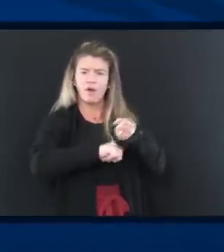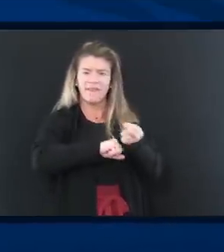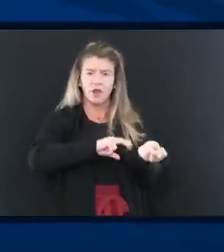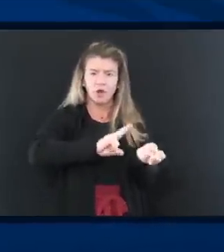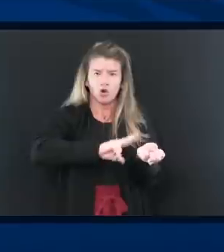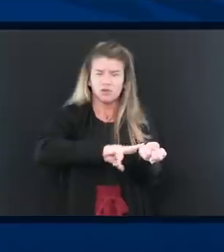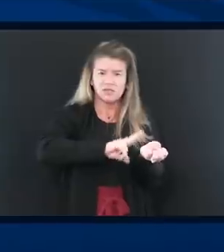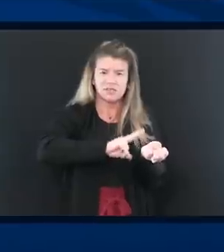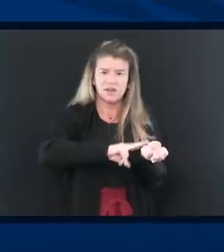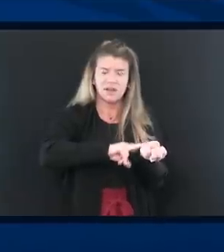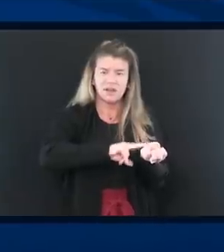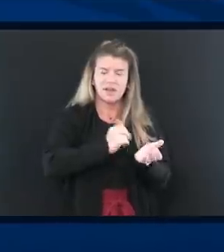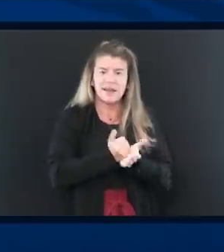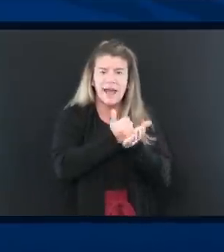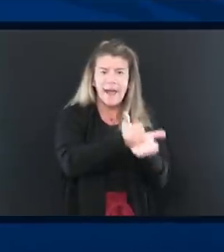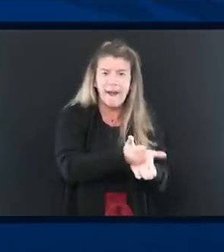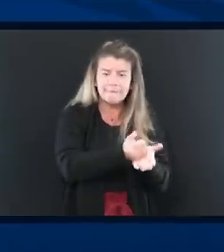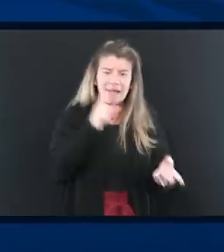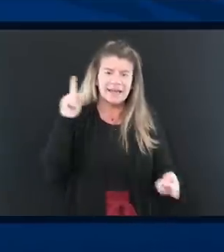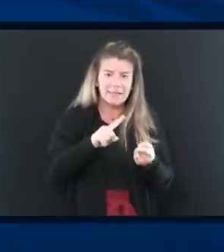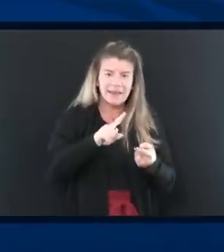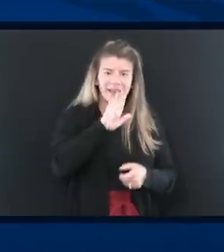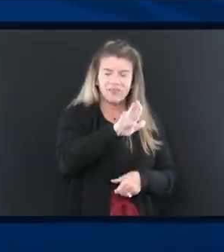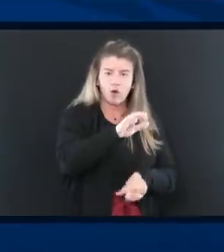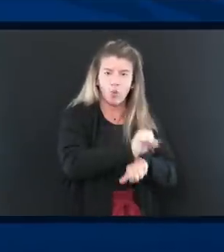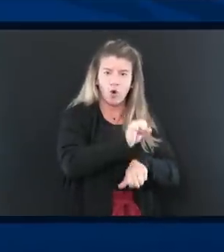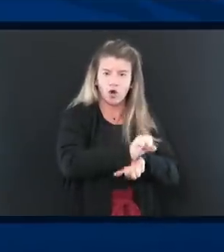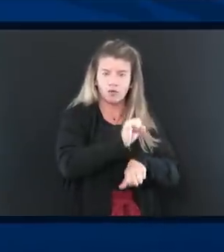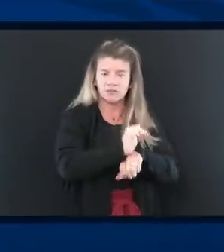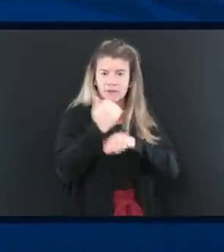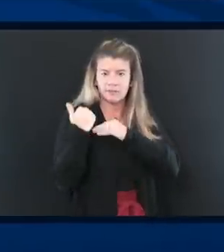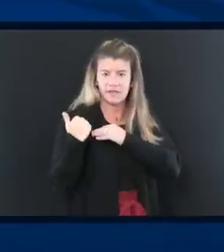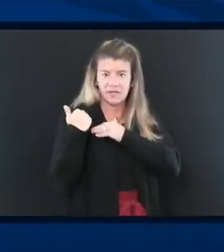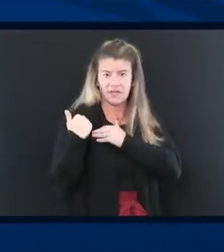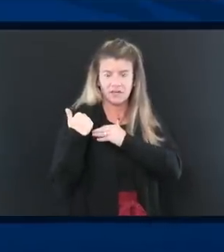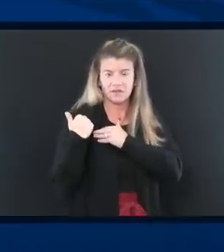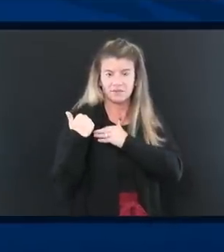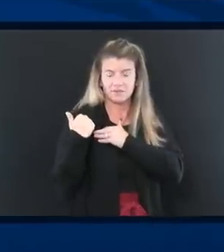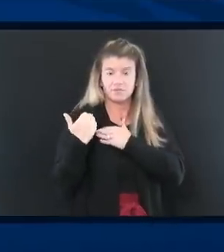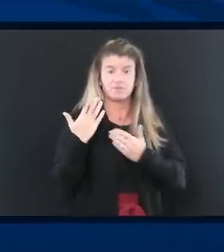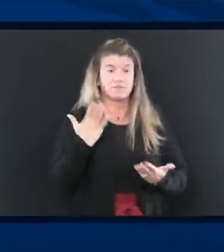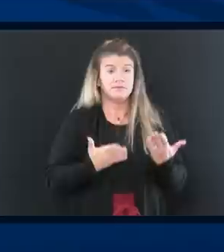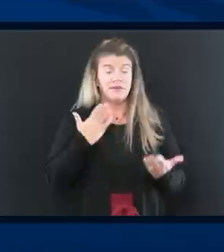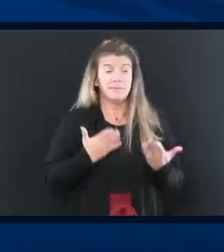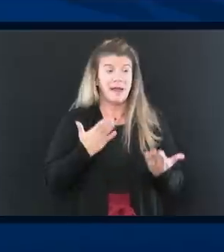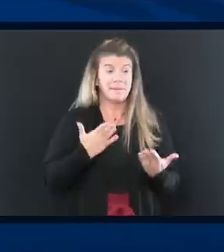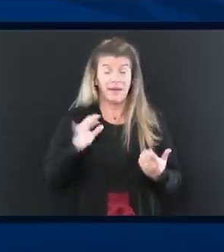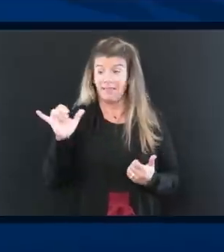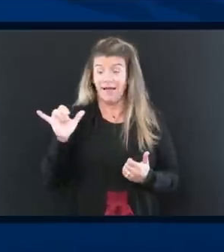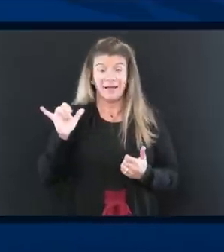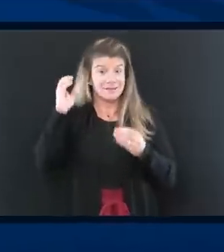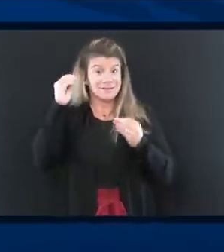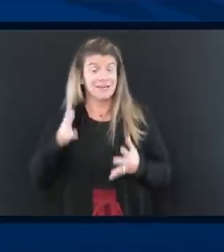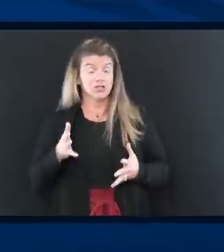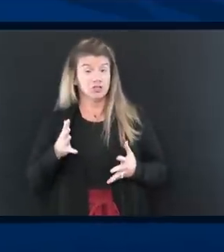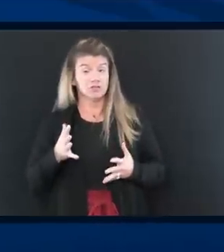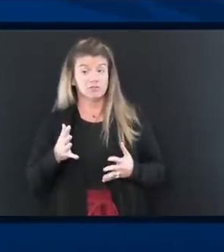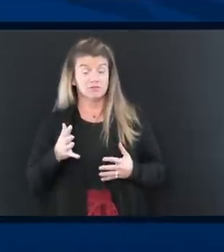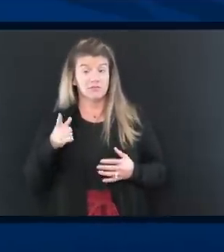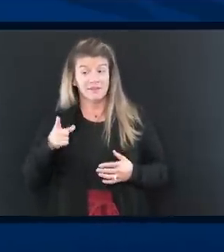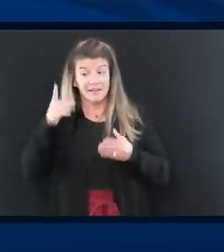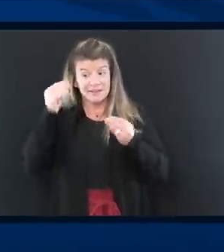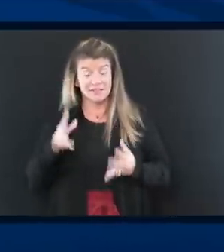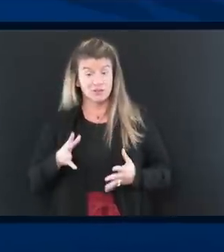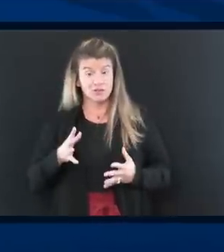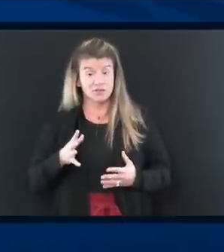possibly help mitigate the workload? Yeah, I would think, at least as much as, as the teachers right now, they're pretty much the first line of